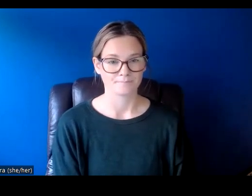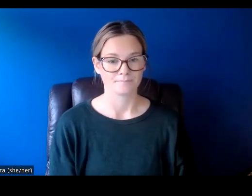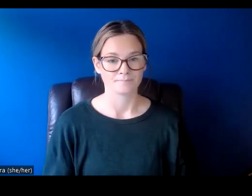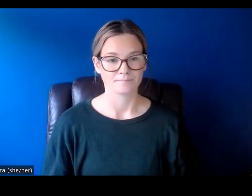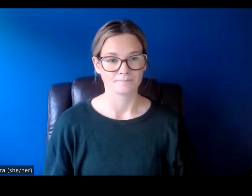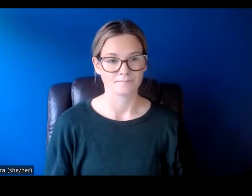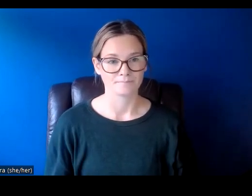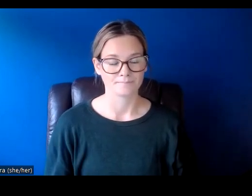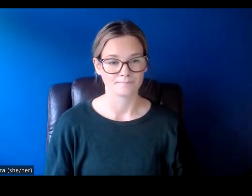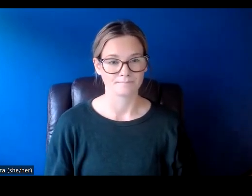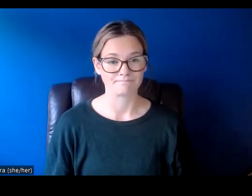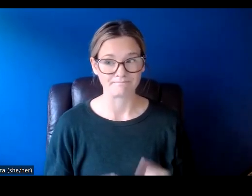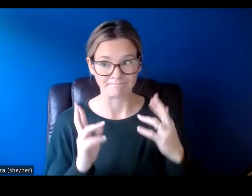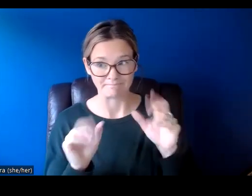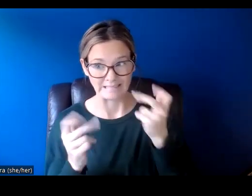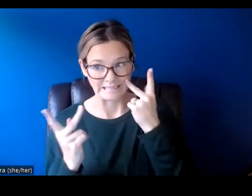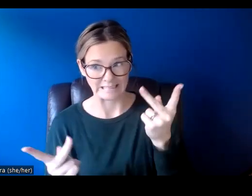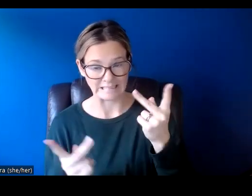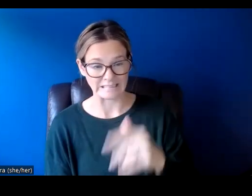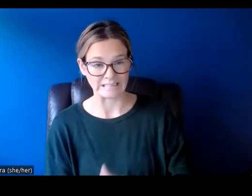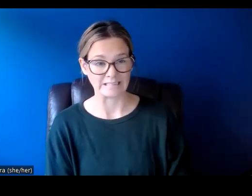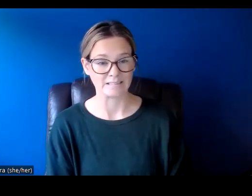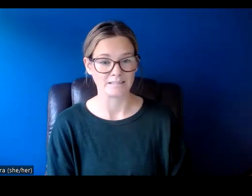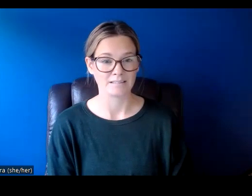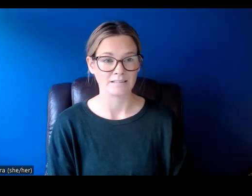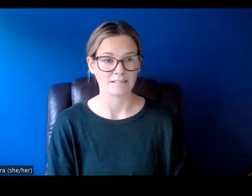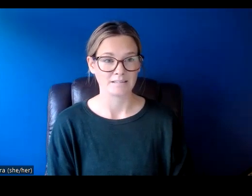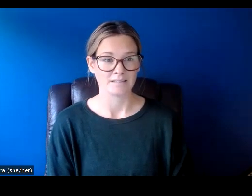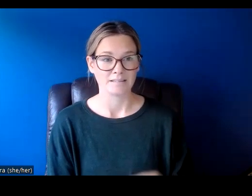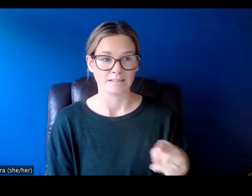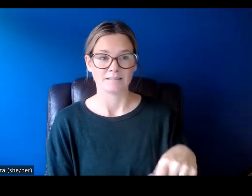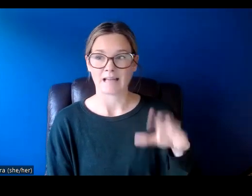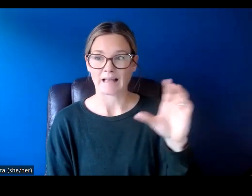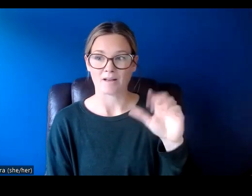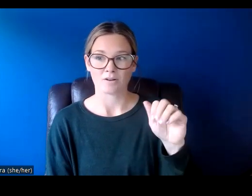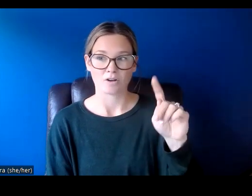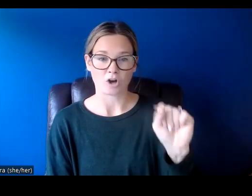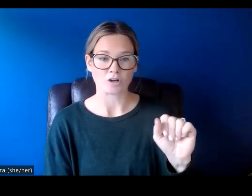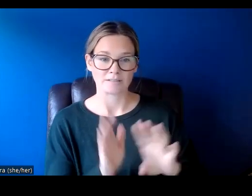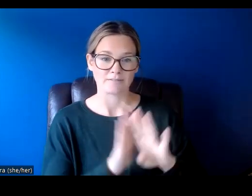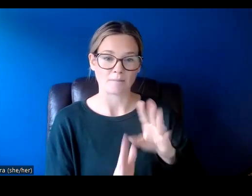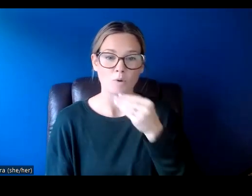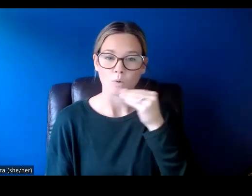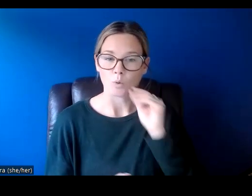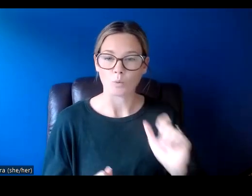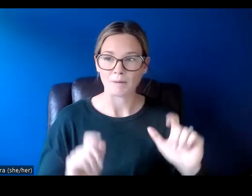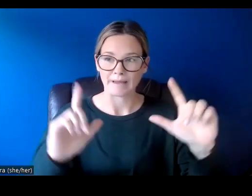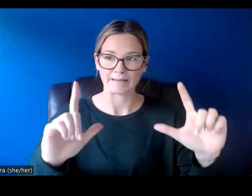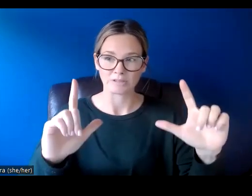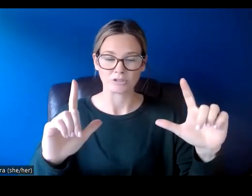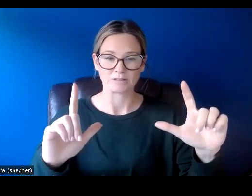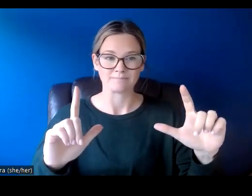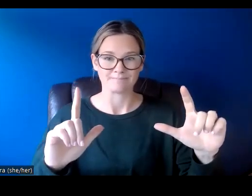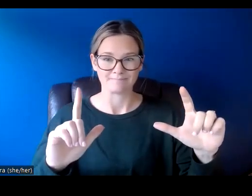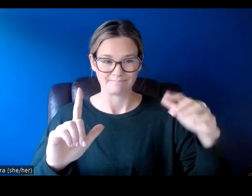So hopefully everyone can see this. So this is the Calgary Arts Development homepage. And up